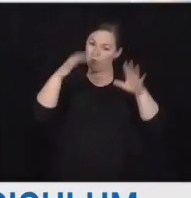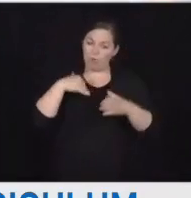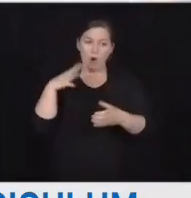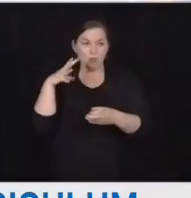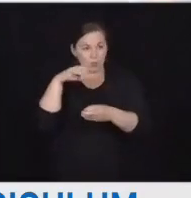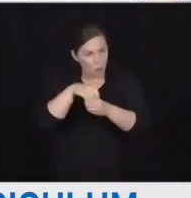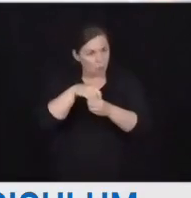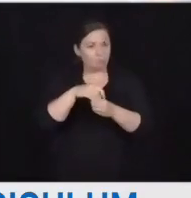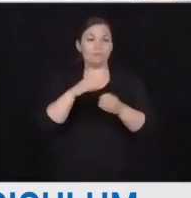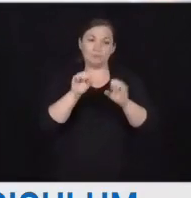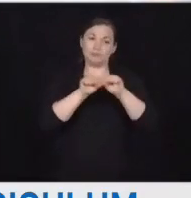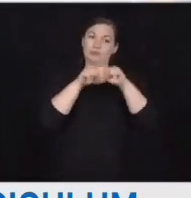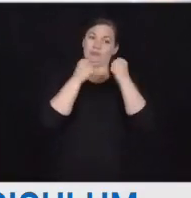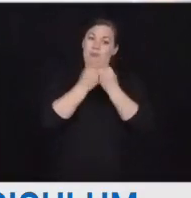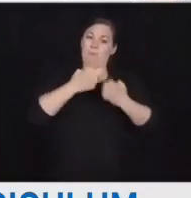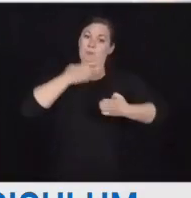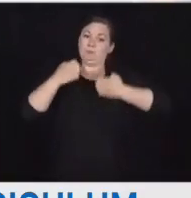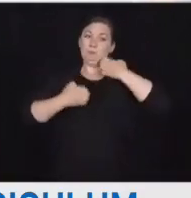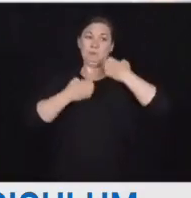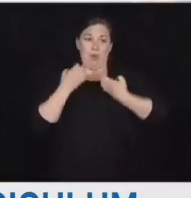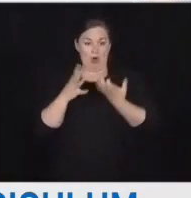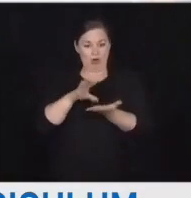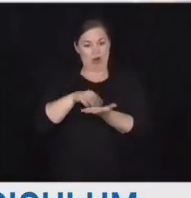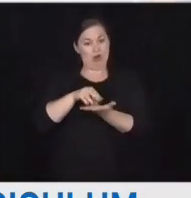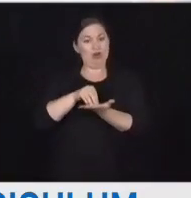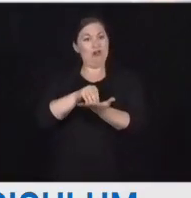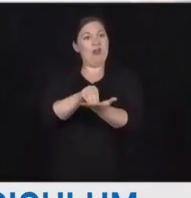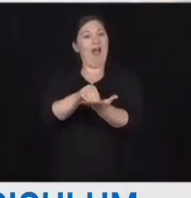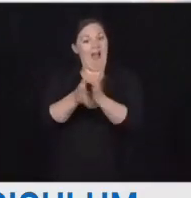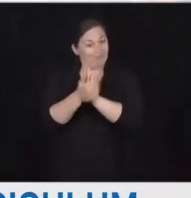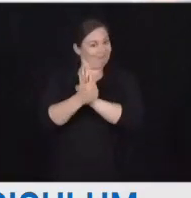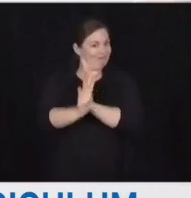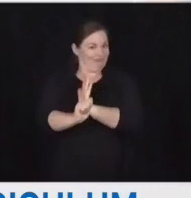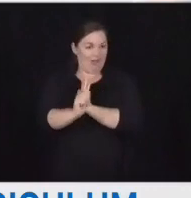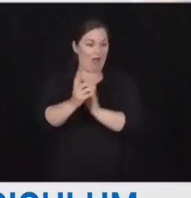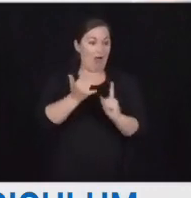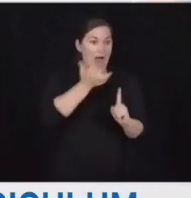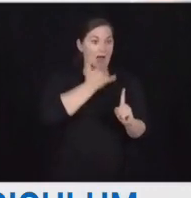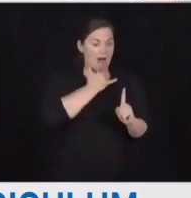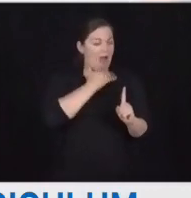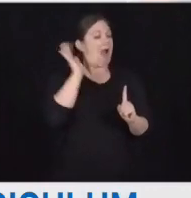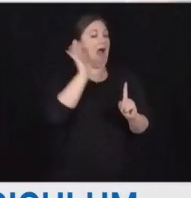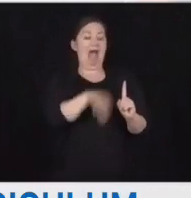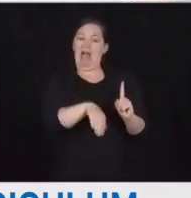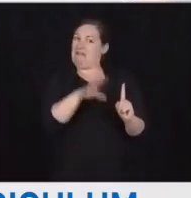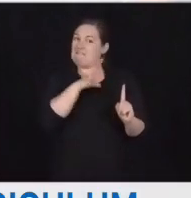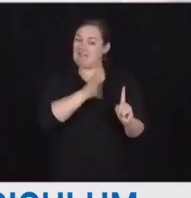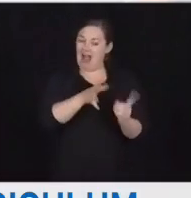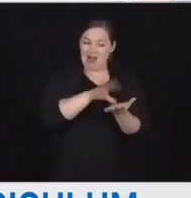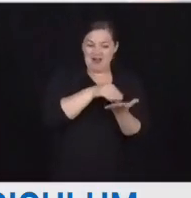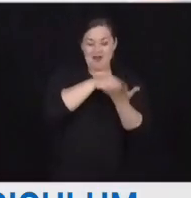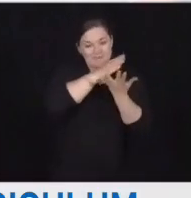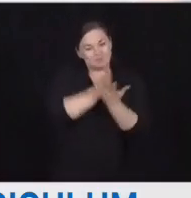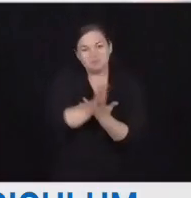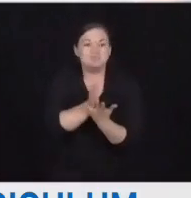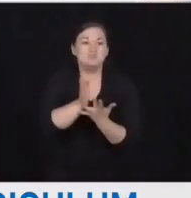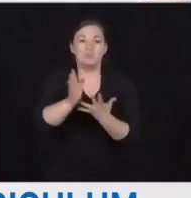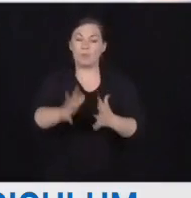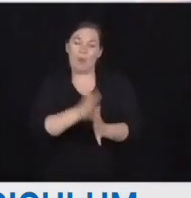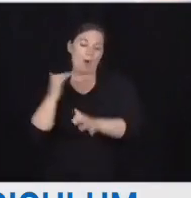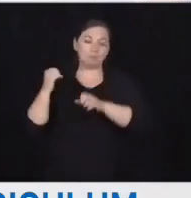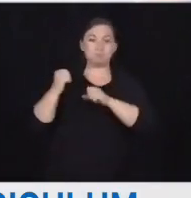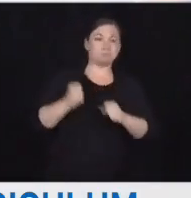format of the math curriculum on the newly launched Curriculum and Resource website. So for parents, what this means is you're going to be able to easily see